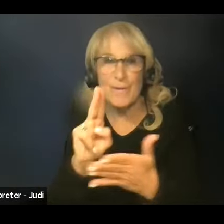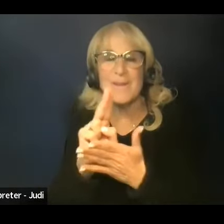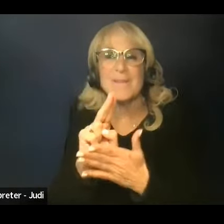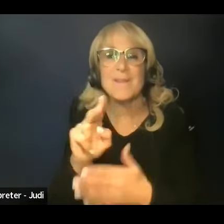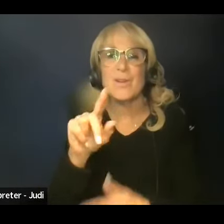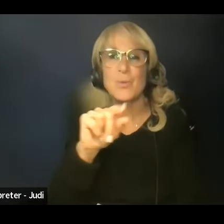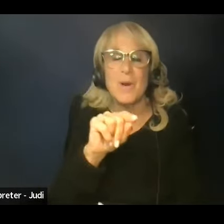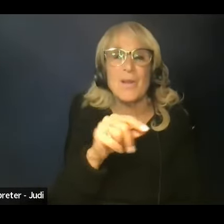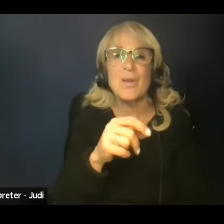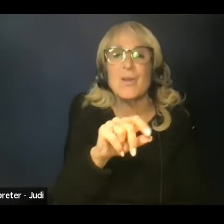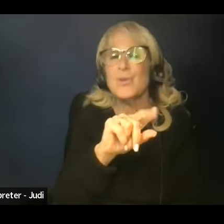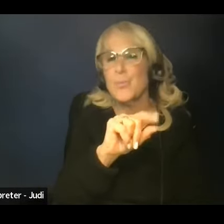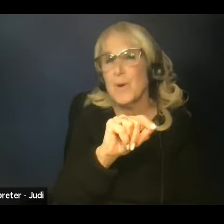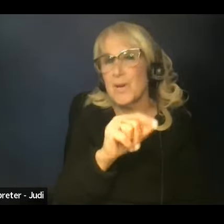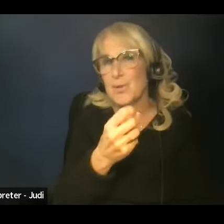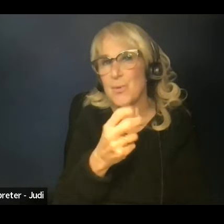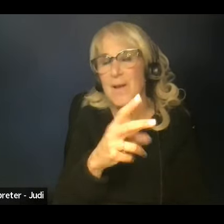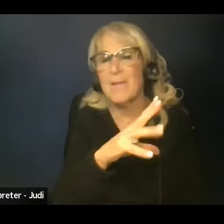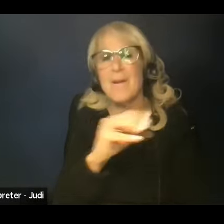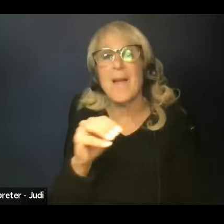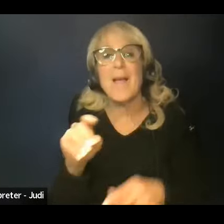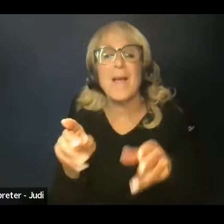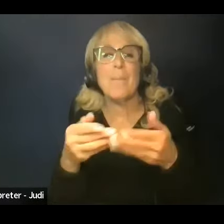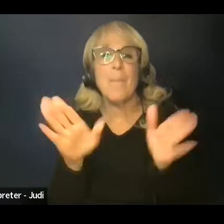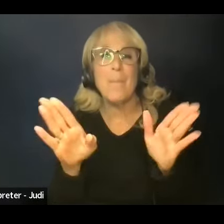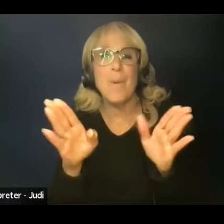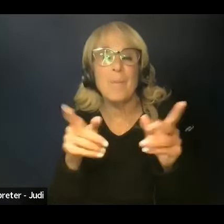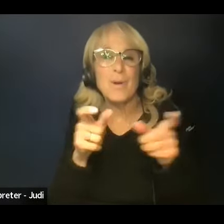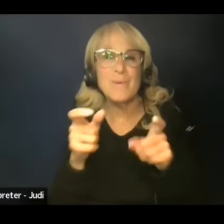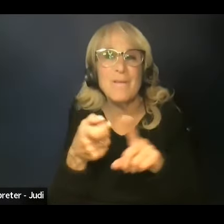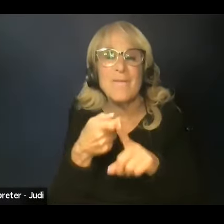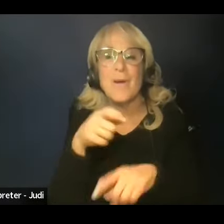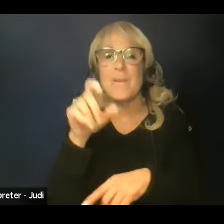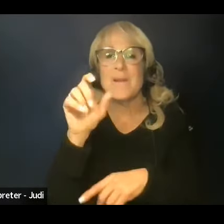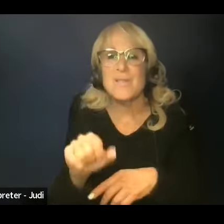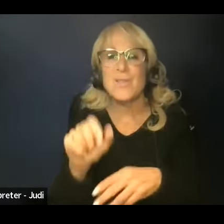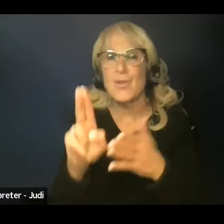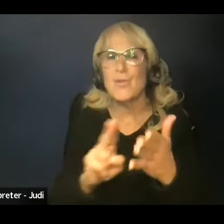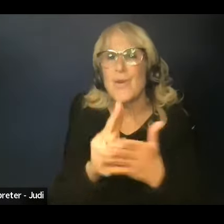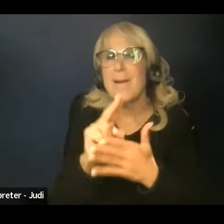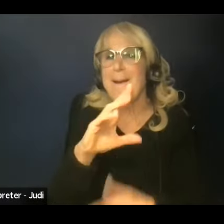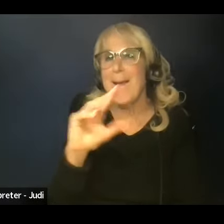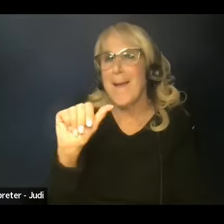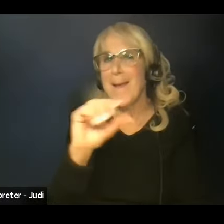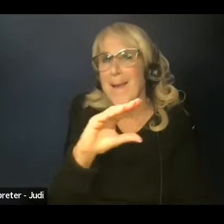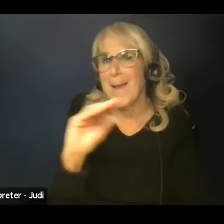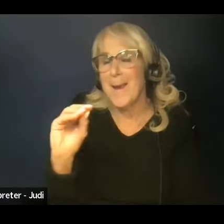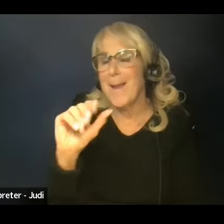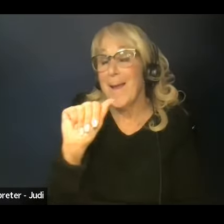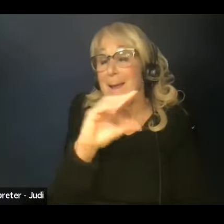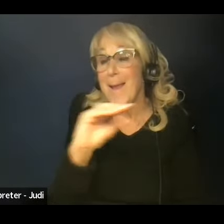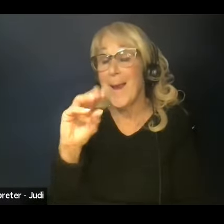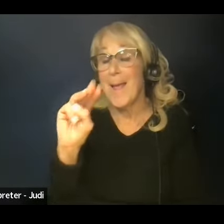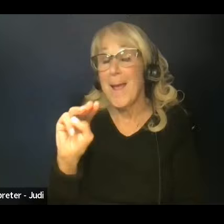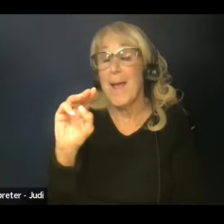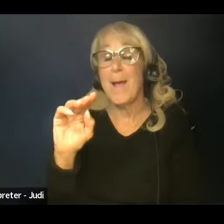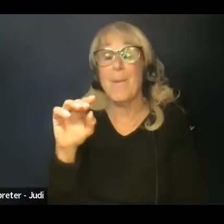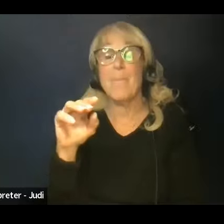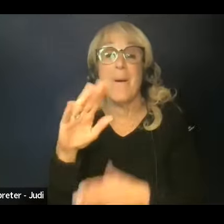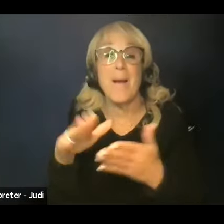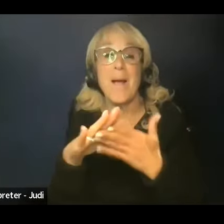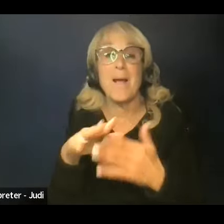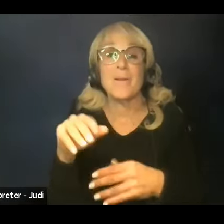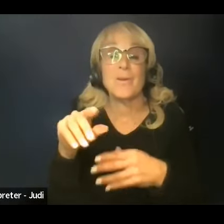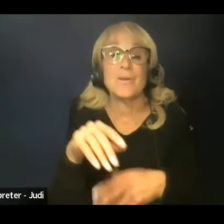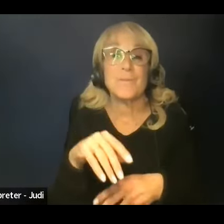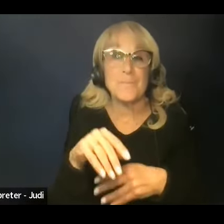degree, this MPA in public administration from Southern University and A&M College in 2018. Mr. McDonald began employment